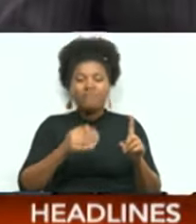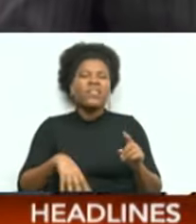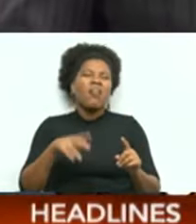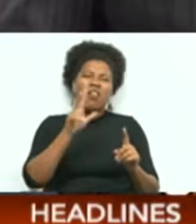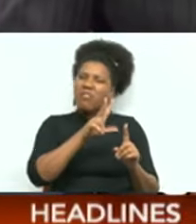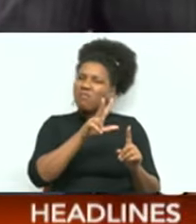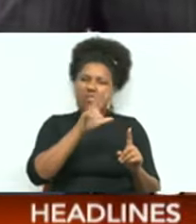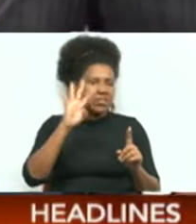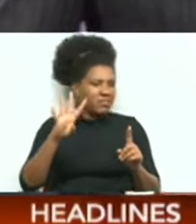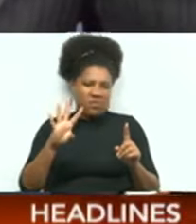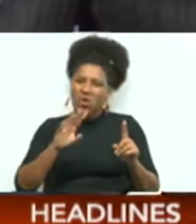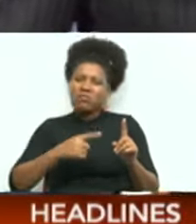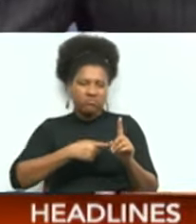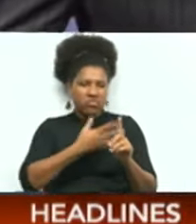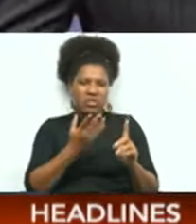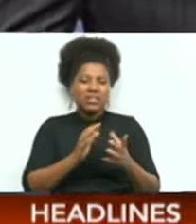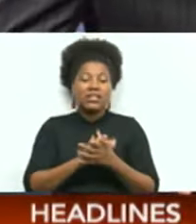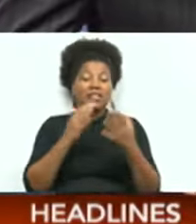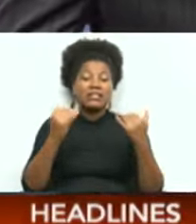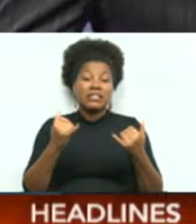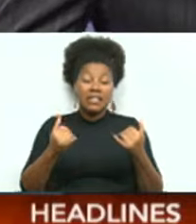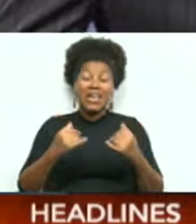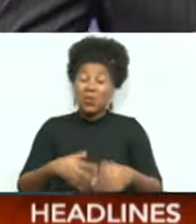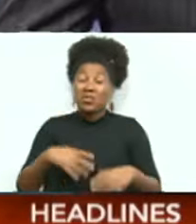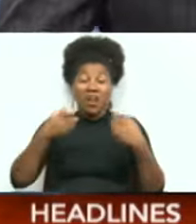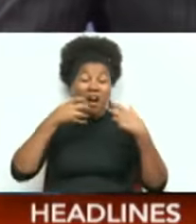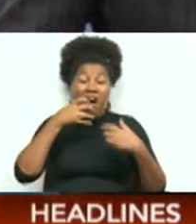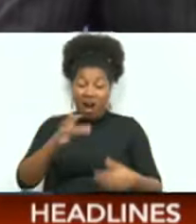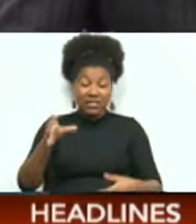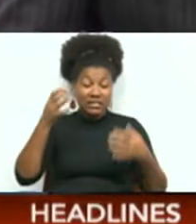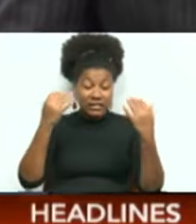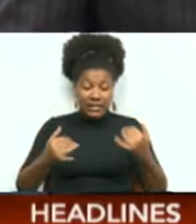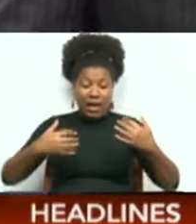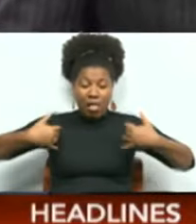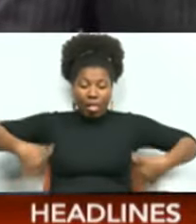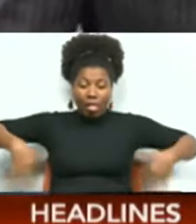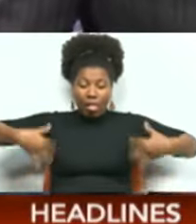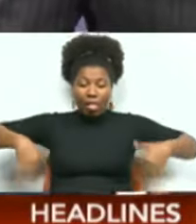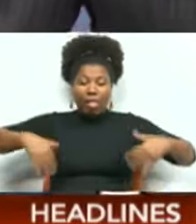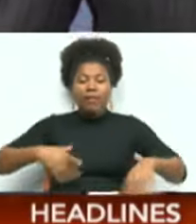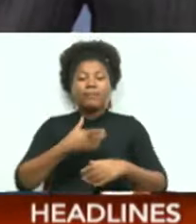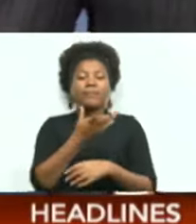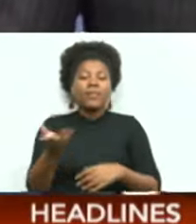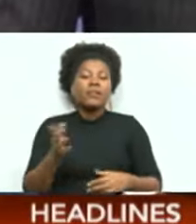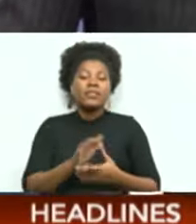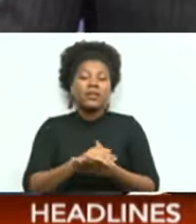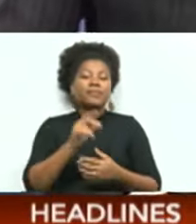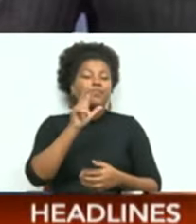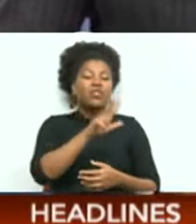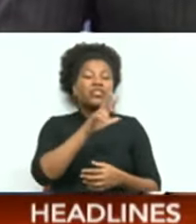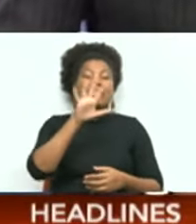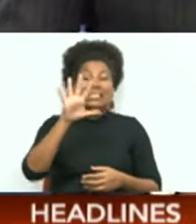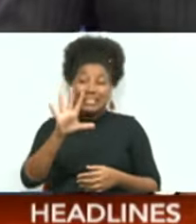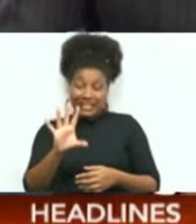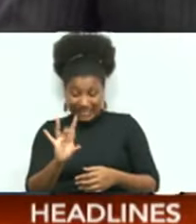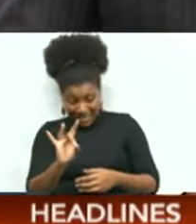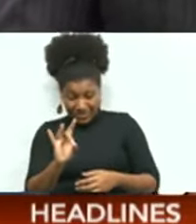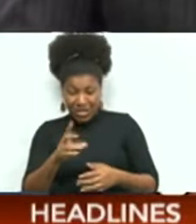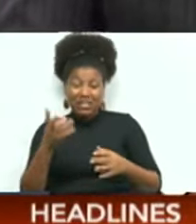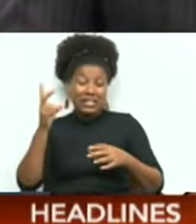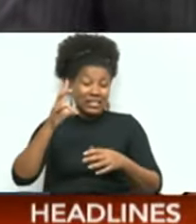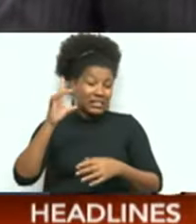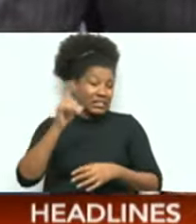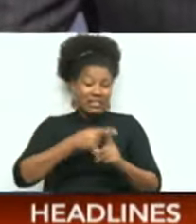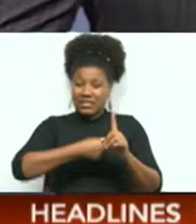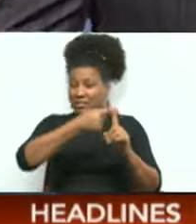34 degrees Celsius today. It's quite a scorching day, up to 34.5 degrees at the airport, 37 degrees elsewhere across western